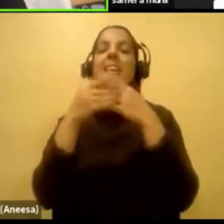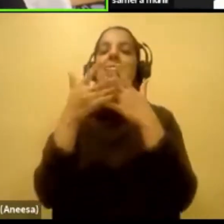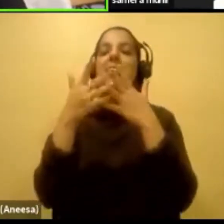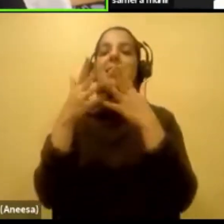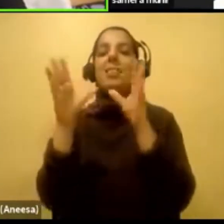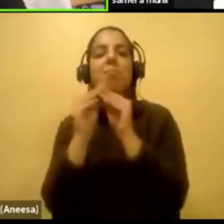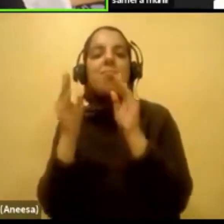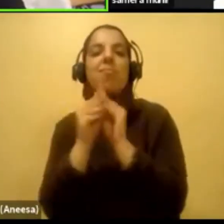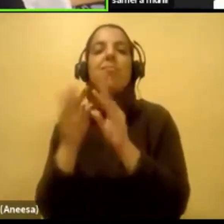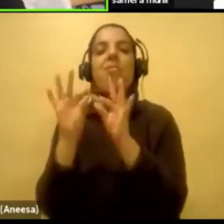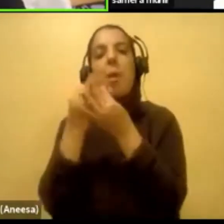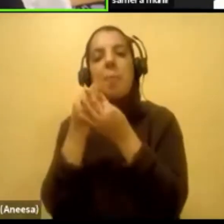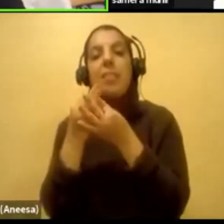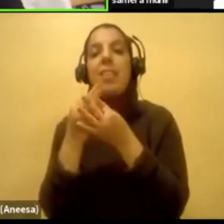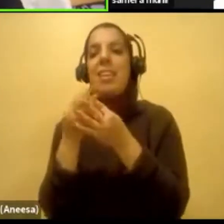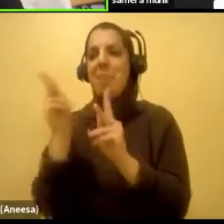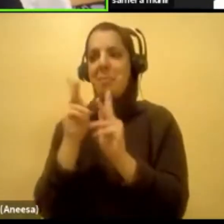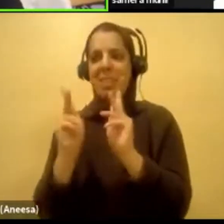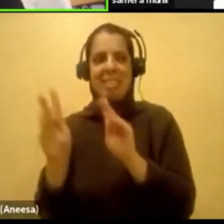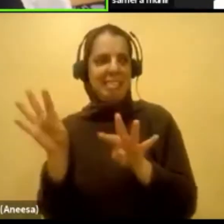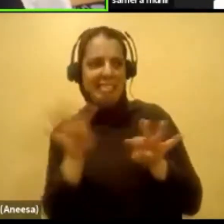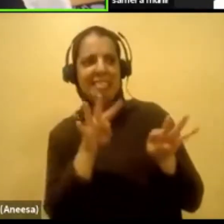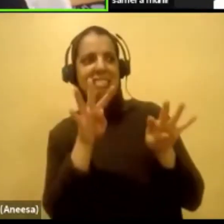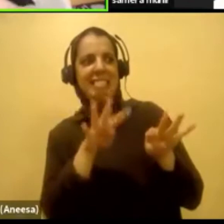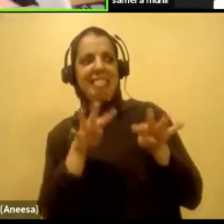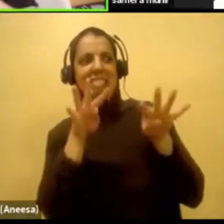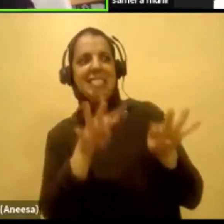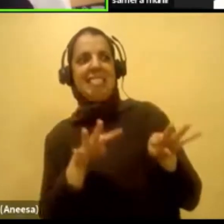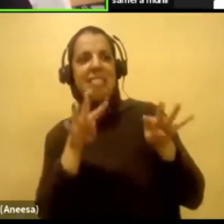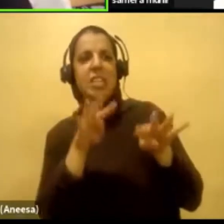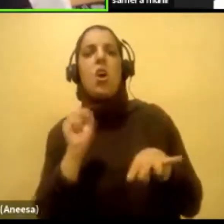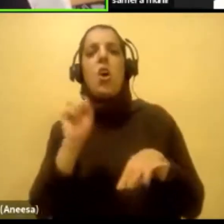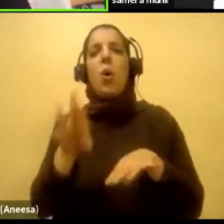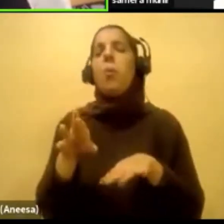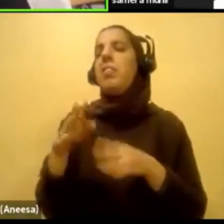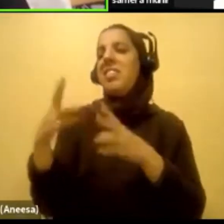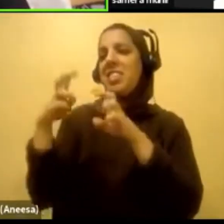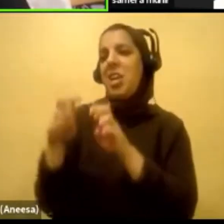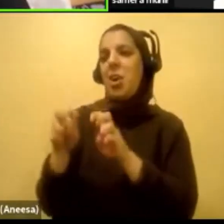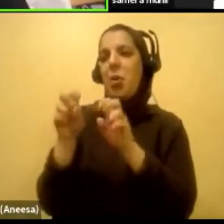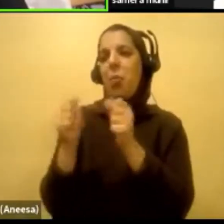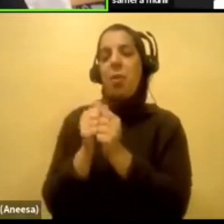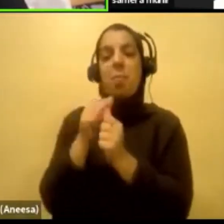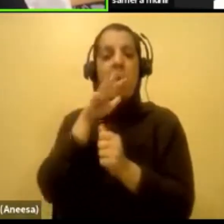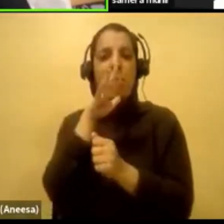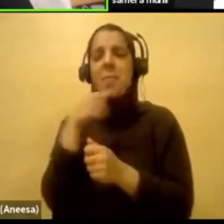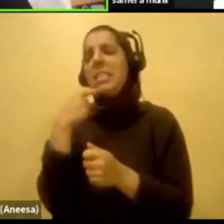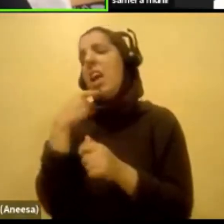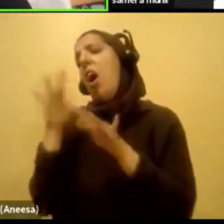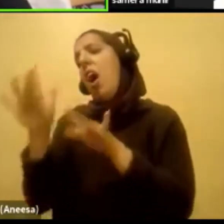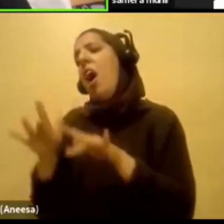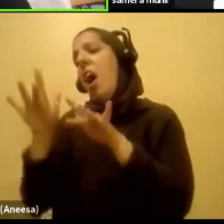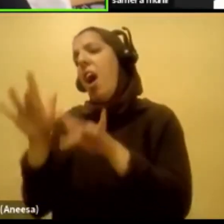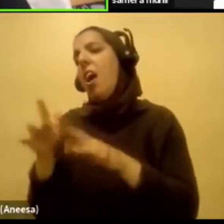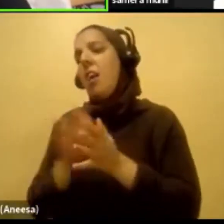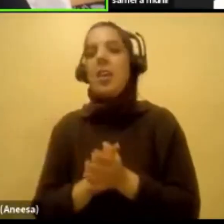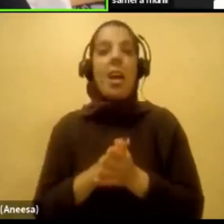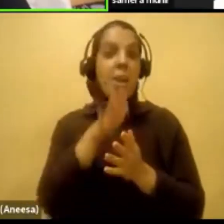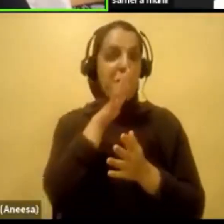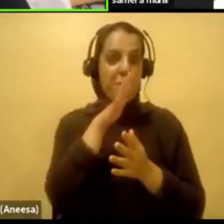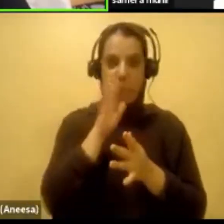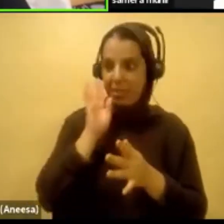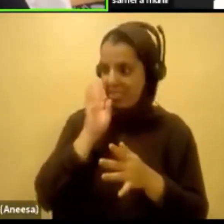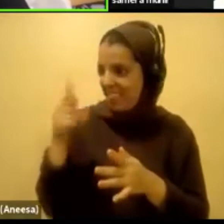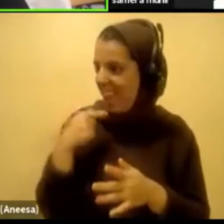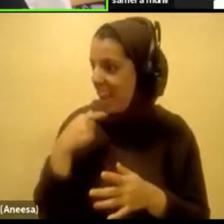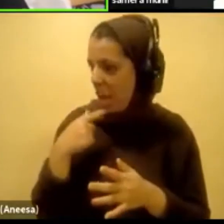would stare at me. They gave awkward glances. They'd sit with my mom and hold her hand and be like, you poor thing. And she'd like, why? Did Maria break some things? Is a bill we